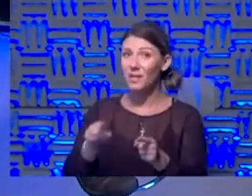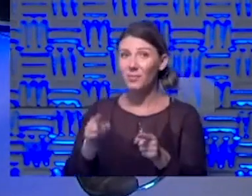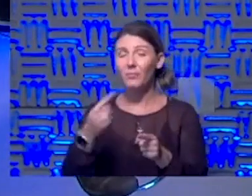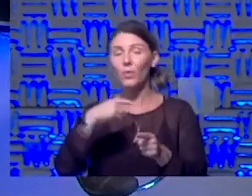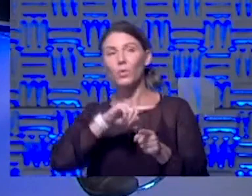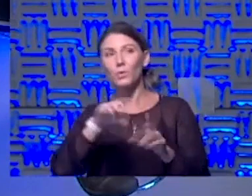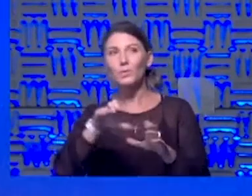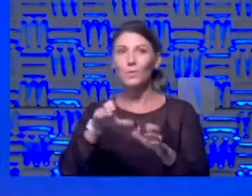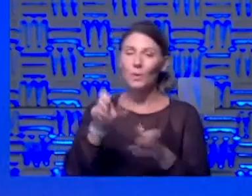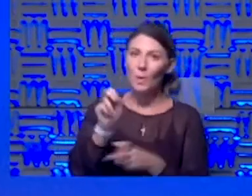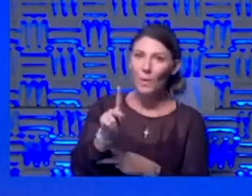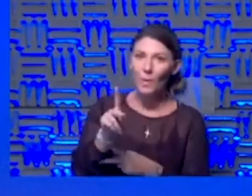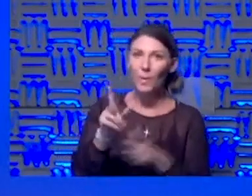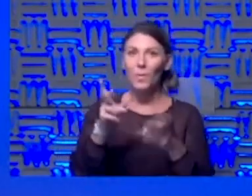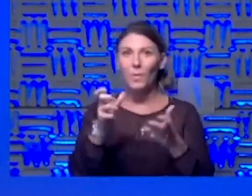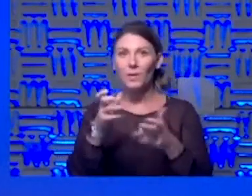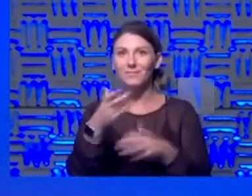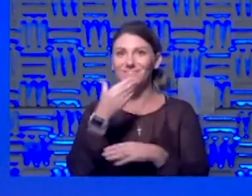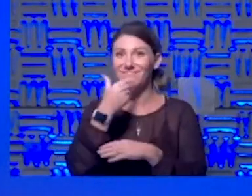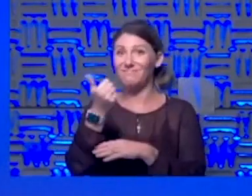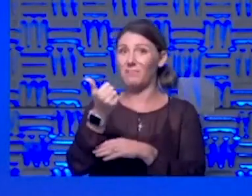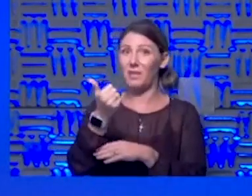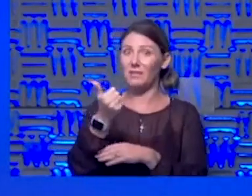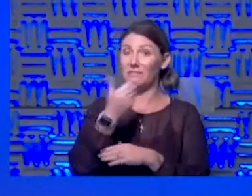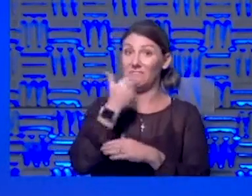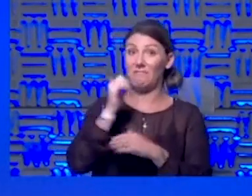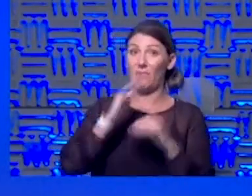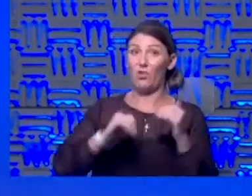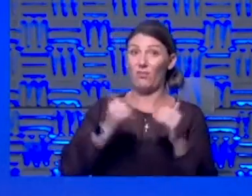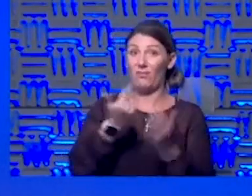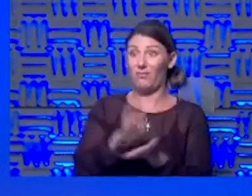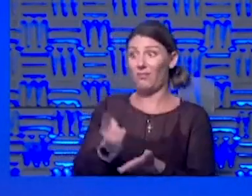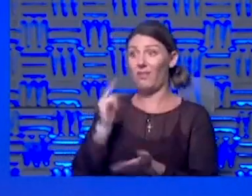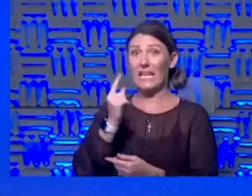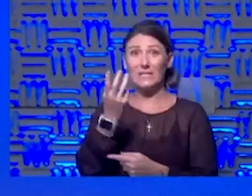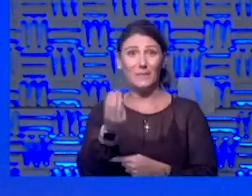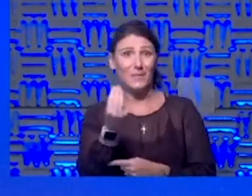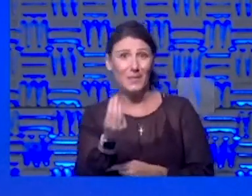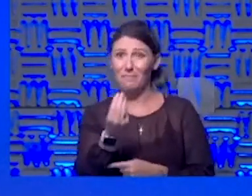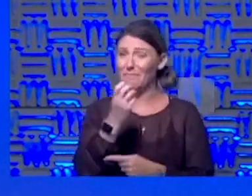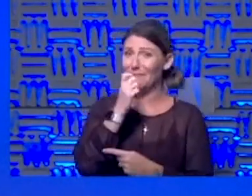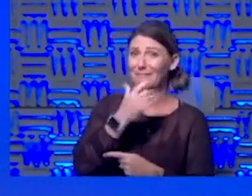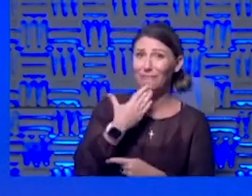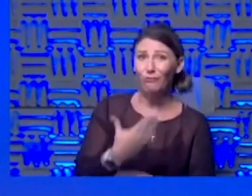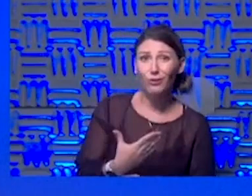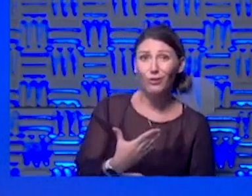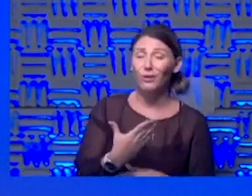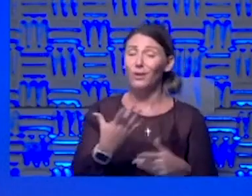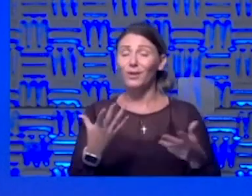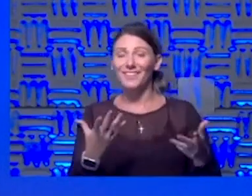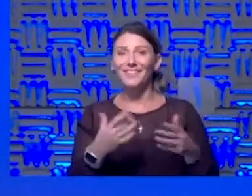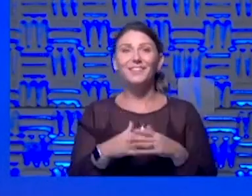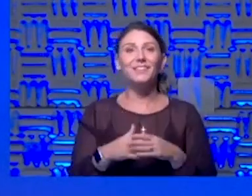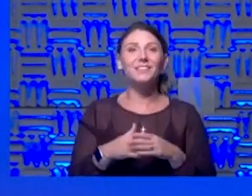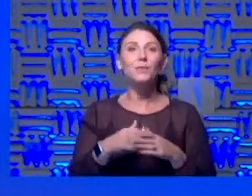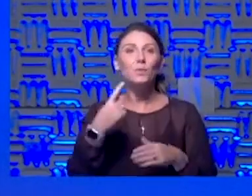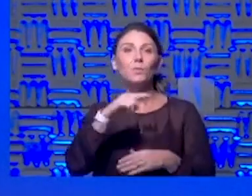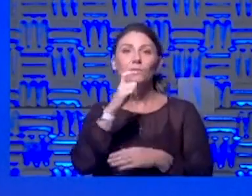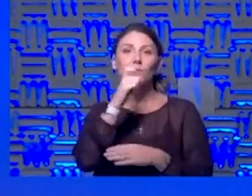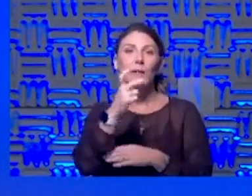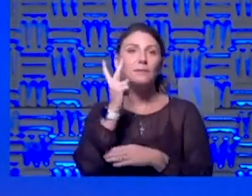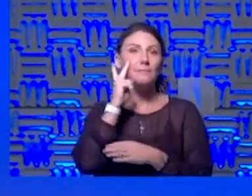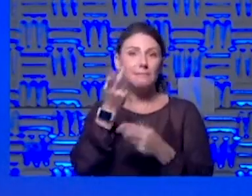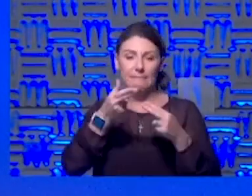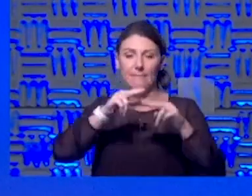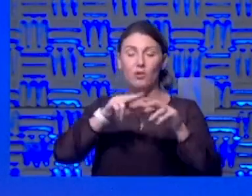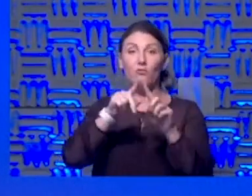doing okay. We want to do better. That's better than last Monday when you said, not good, not good. So we haven't seen the increase that